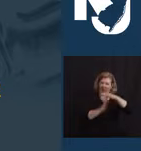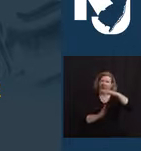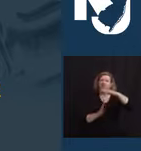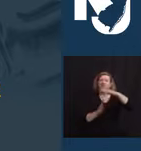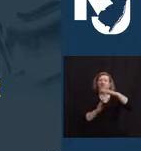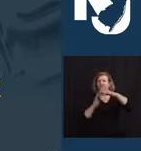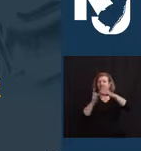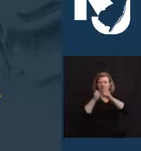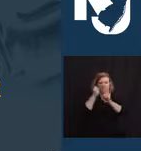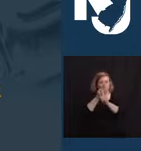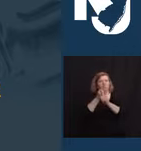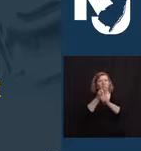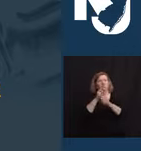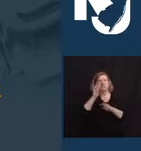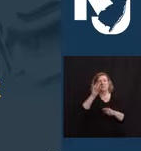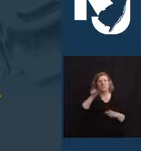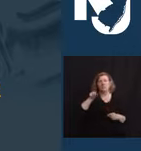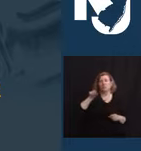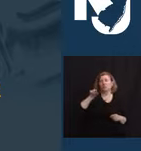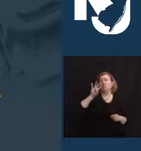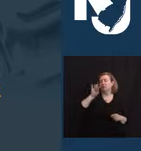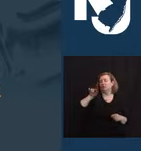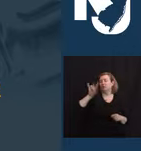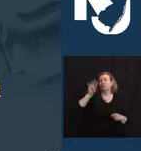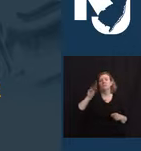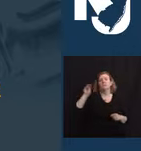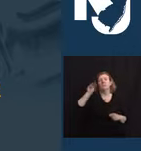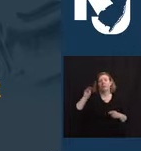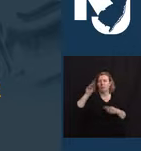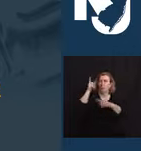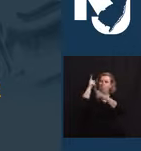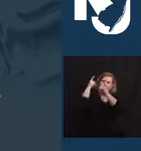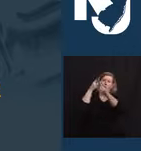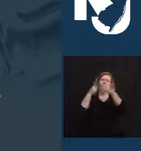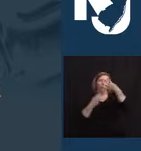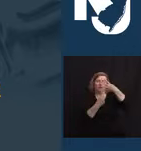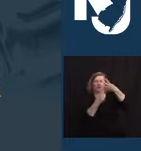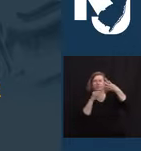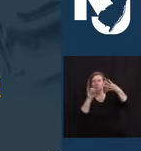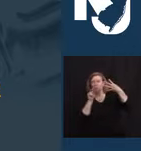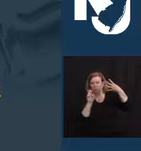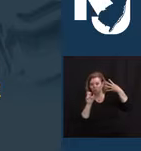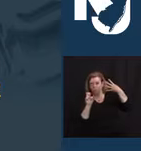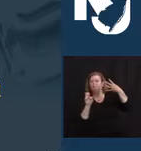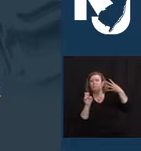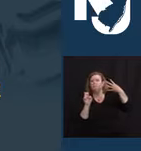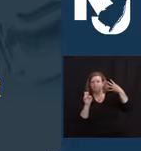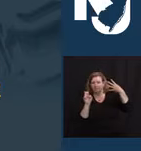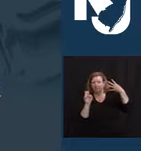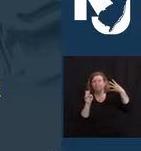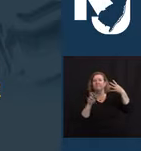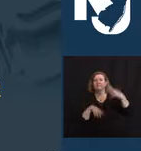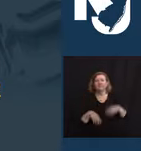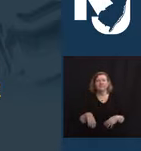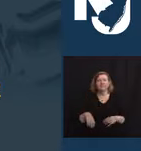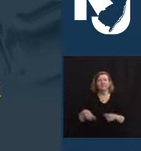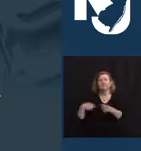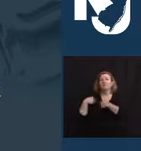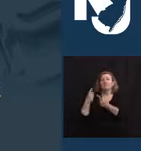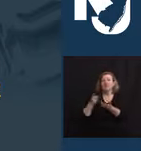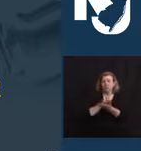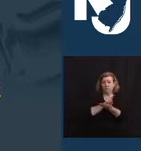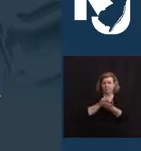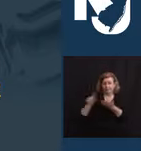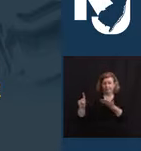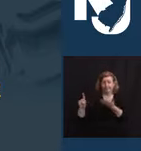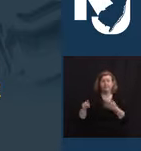.7 million folks by the end of June. Over the past week, we continue to move the doses